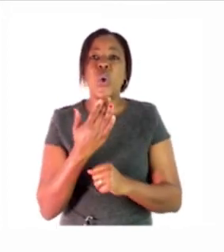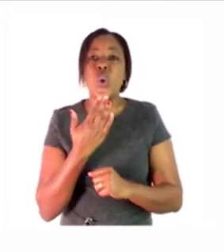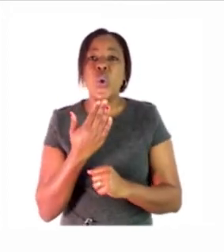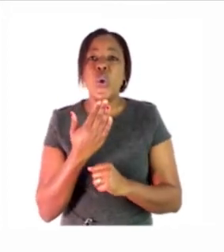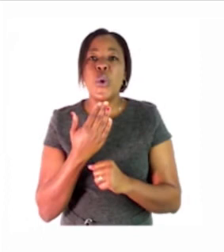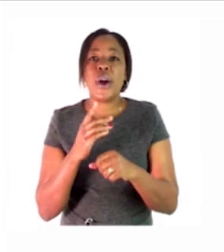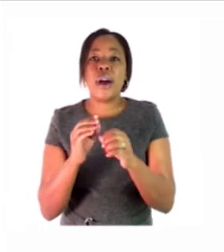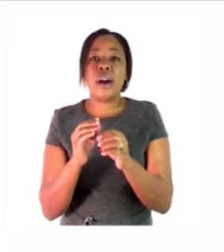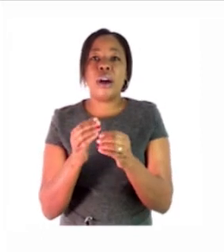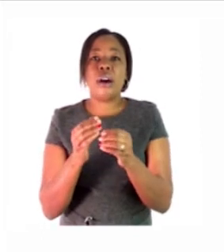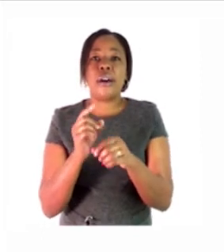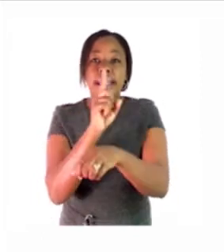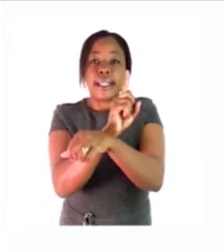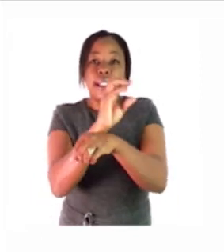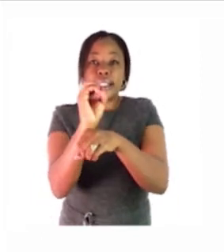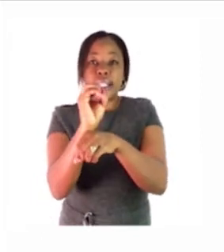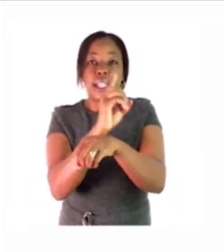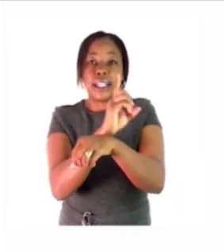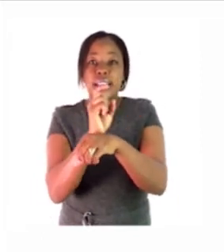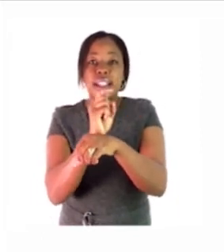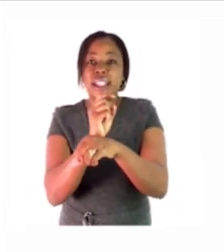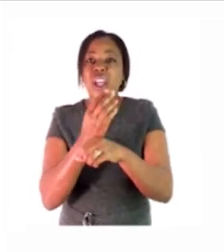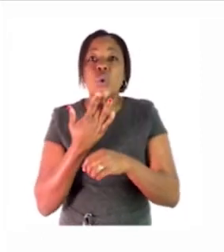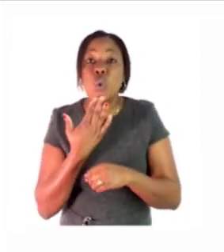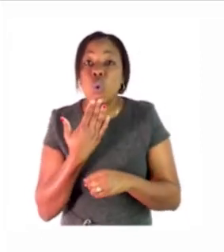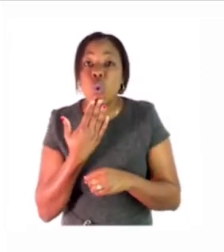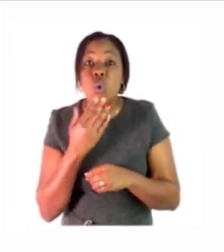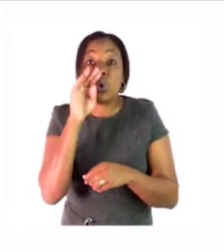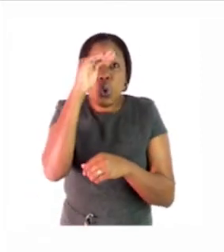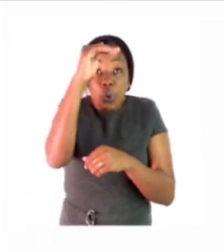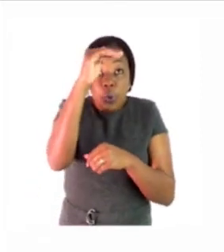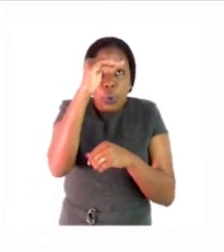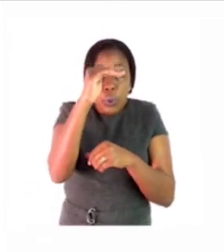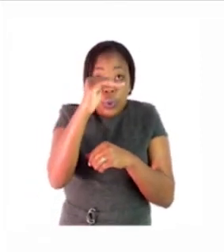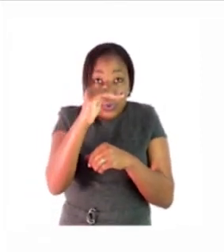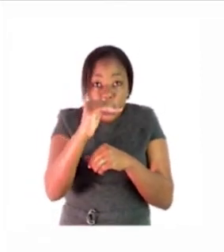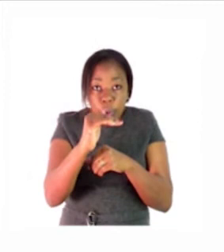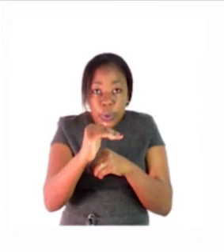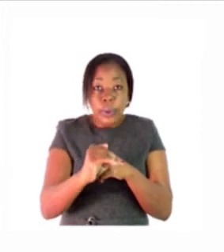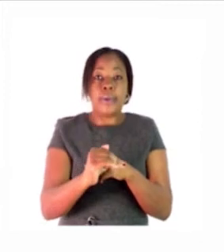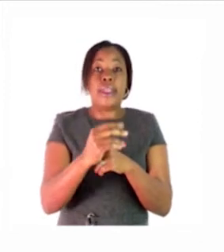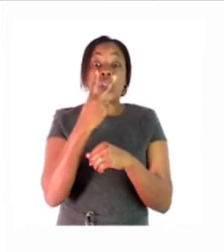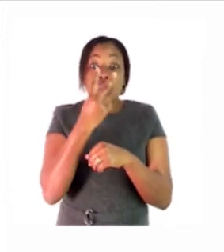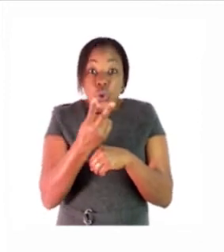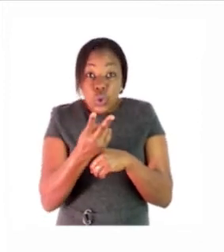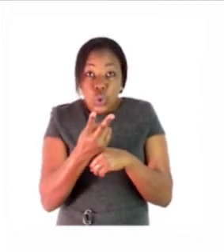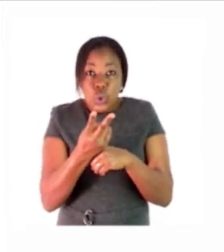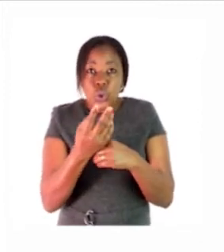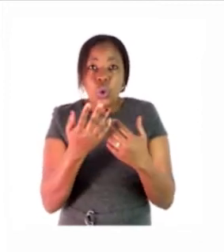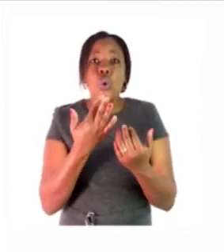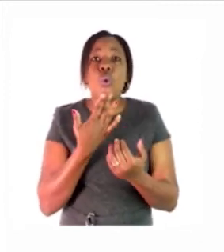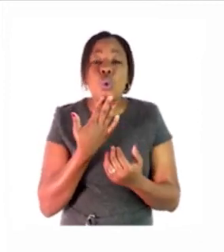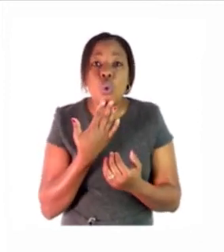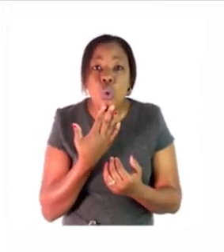place therefore you just have to check and count who comes number 10 so let's count and